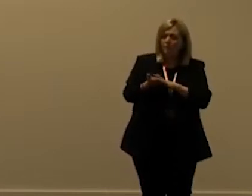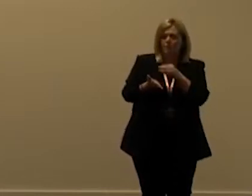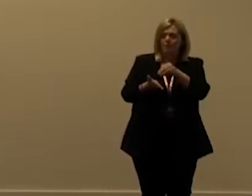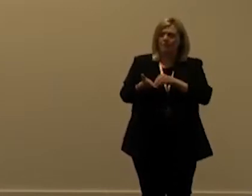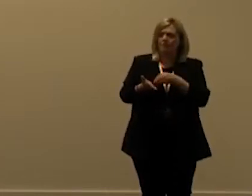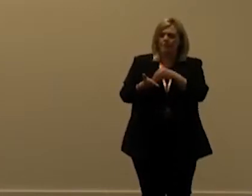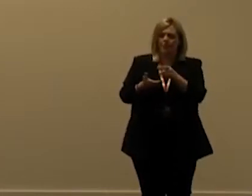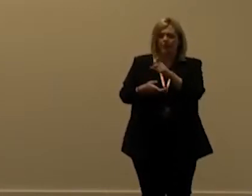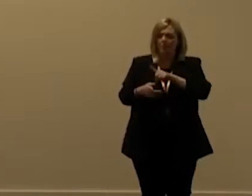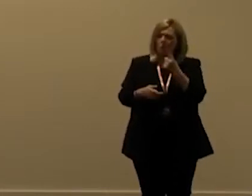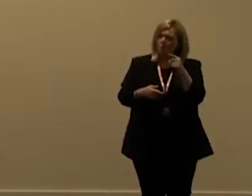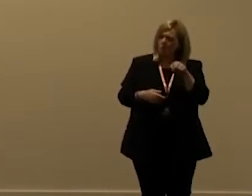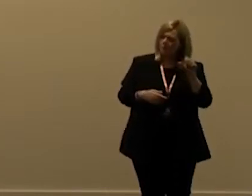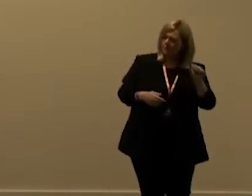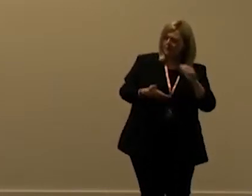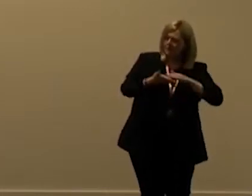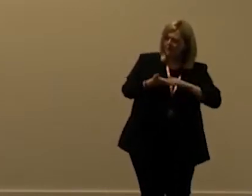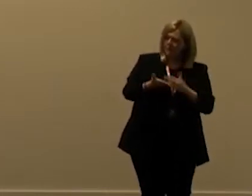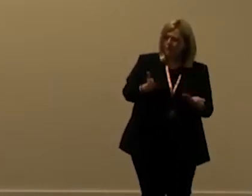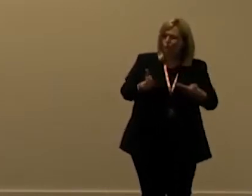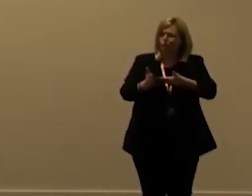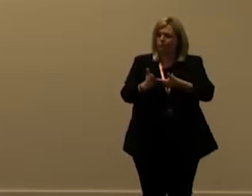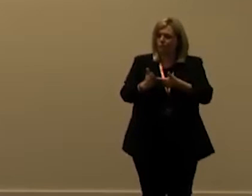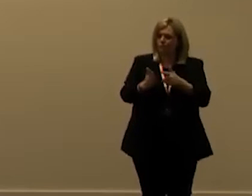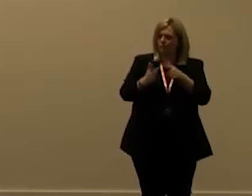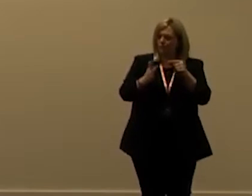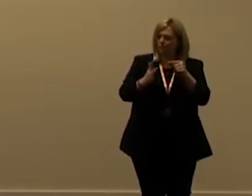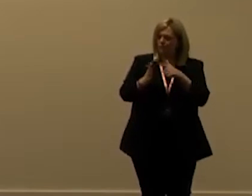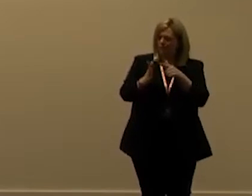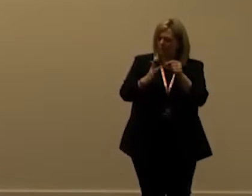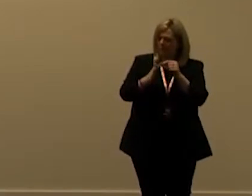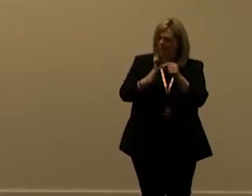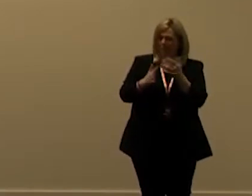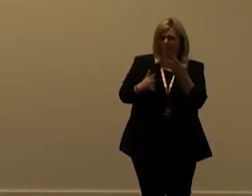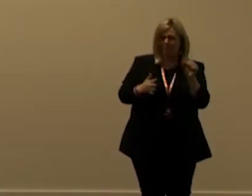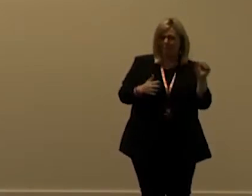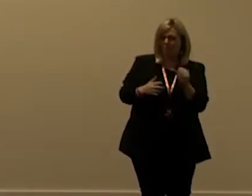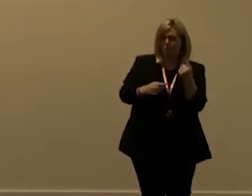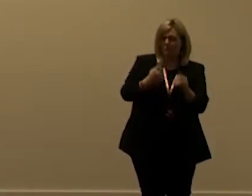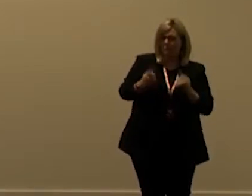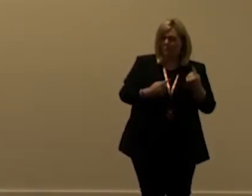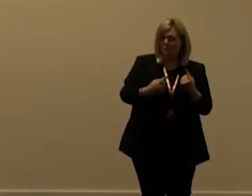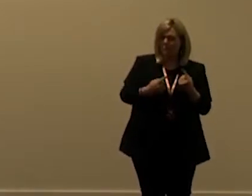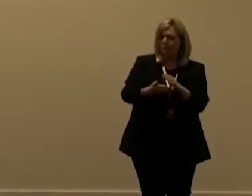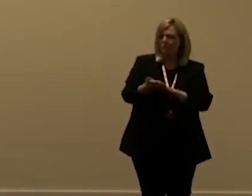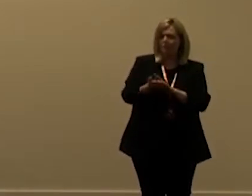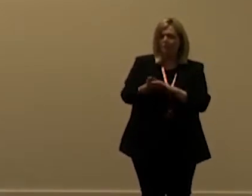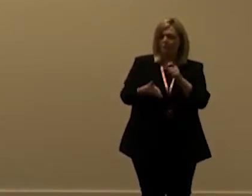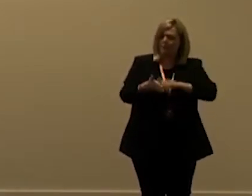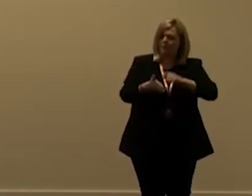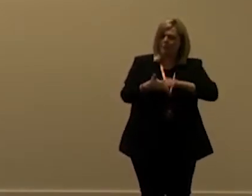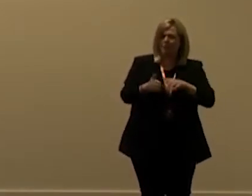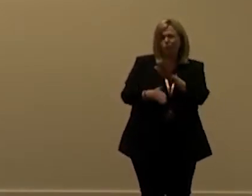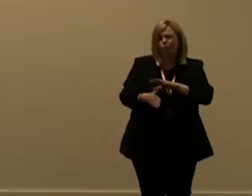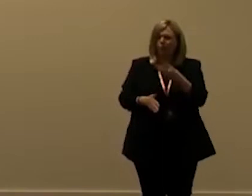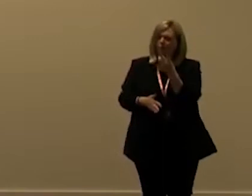around 1.6 million additional api calls at 50 000 each meaning that we need to buy about 33 of